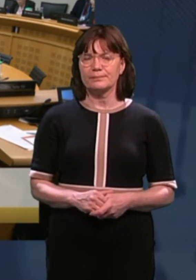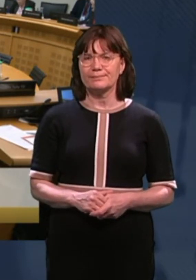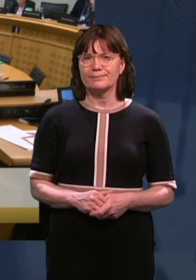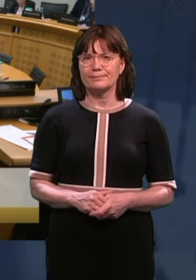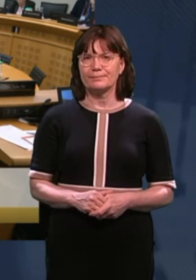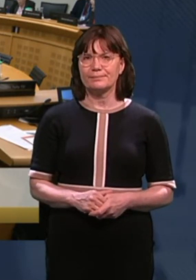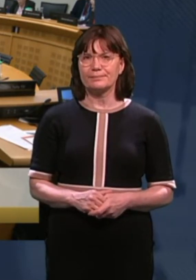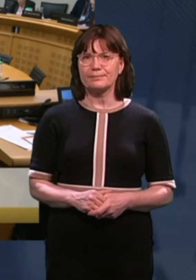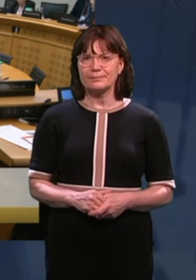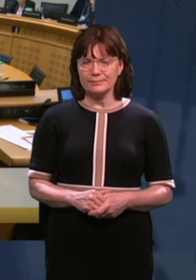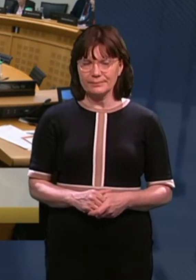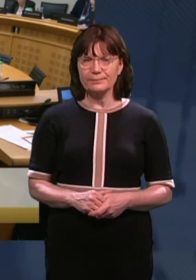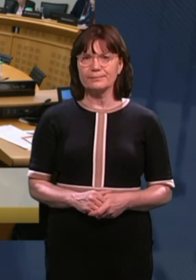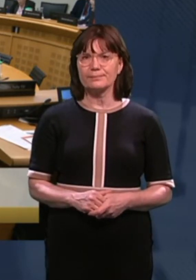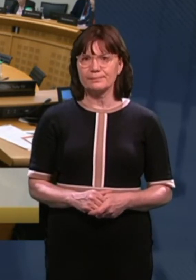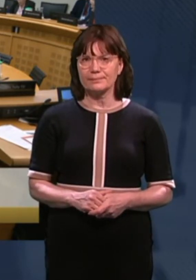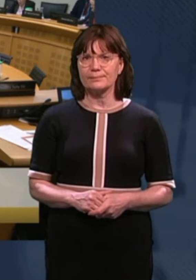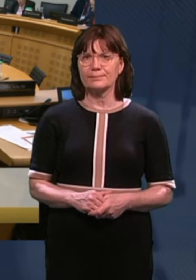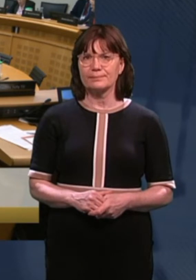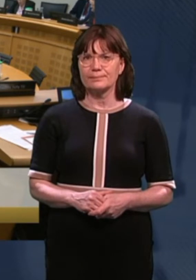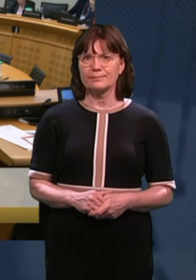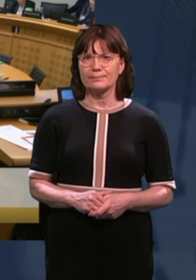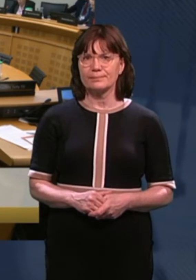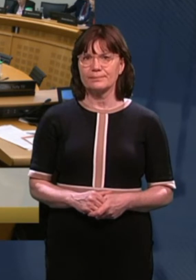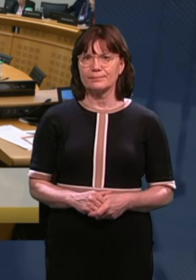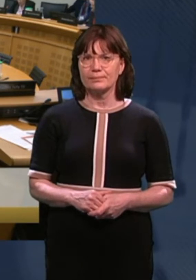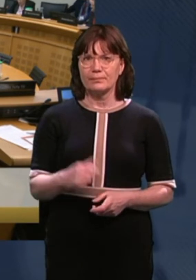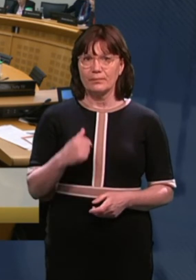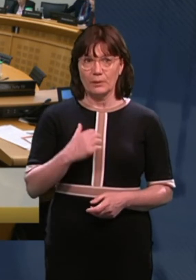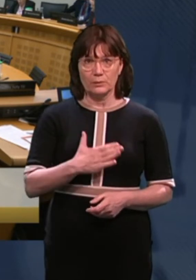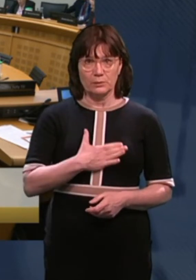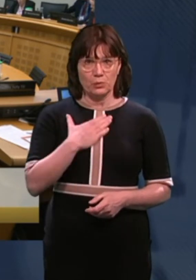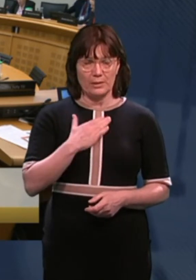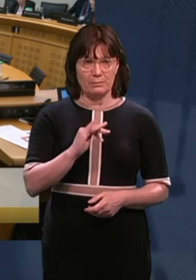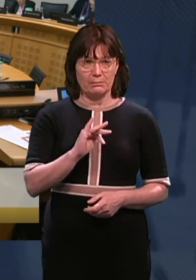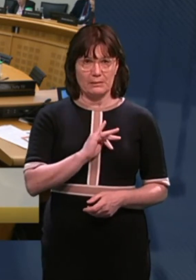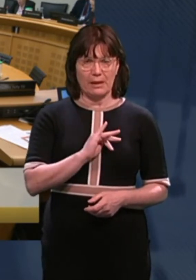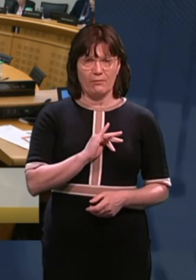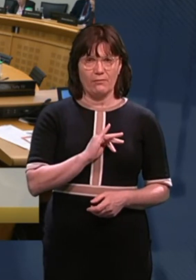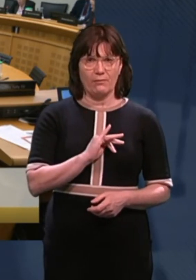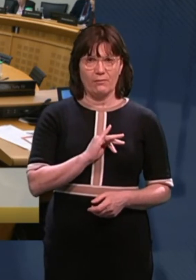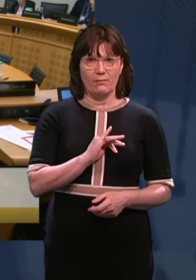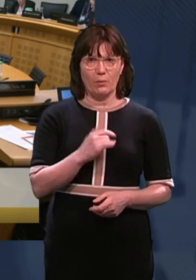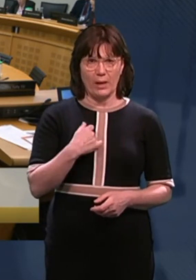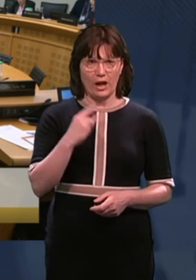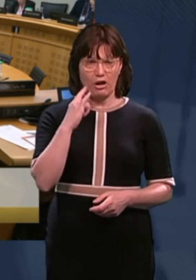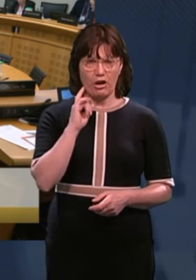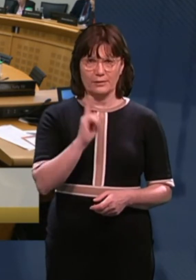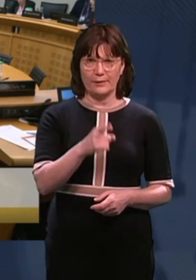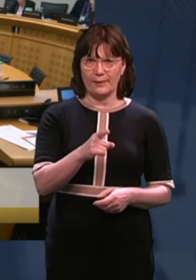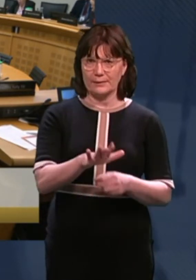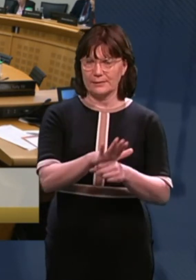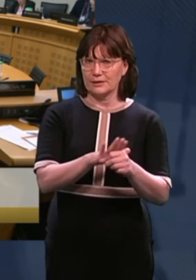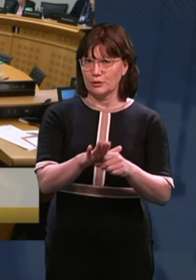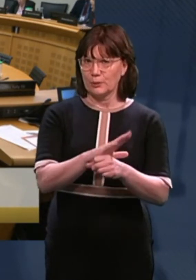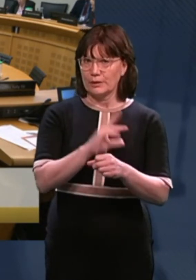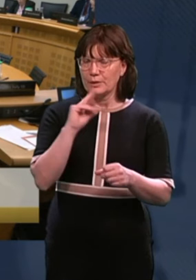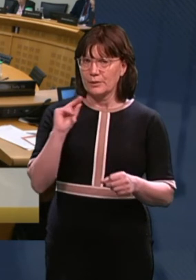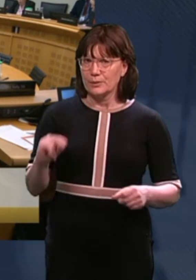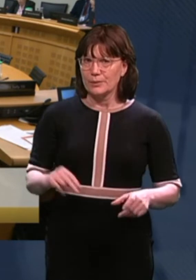Thank you, Deputy. And yes, I was surprised myself when this transpired and